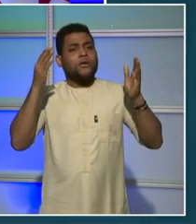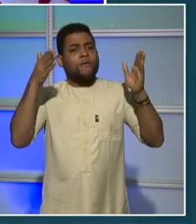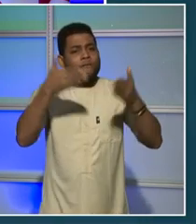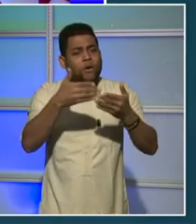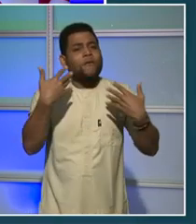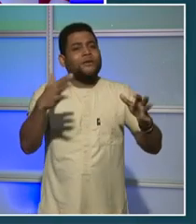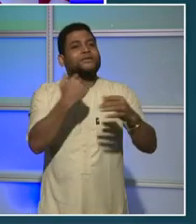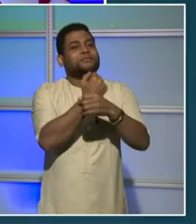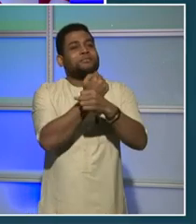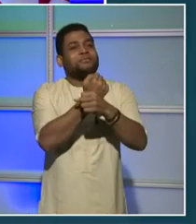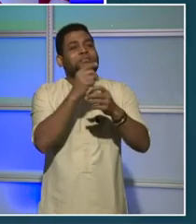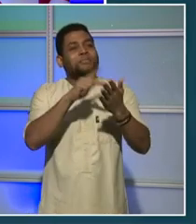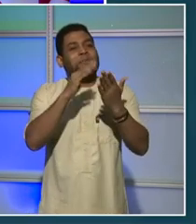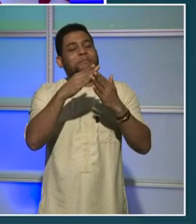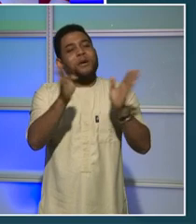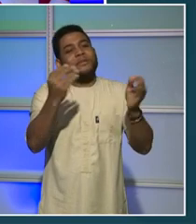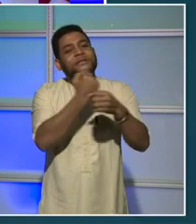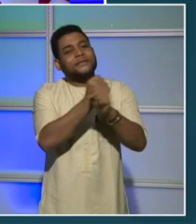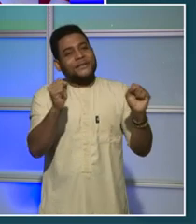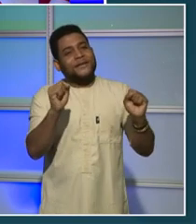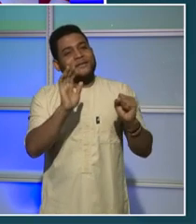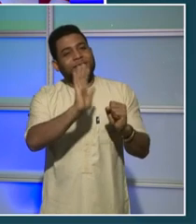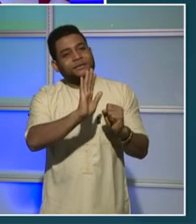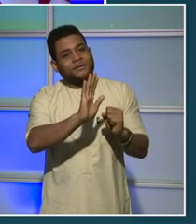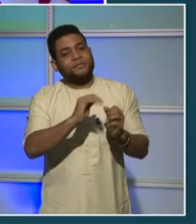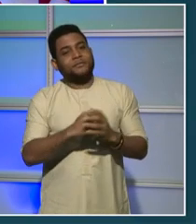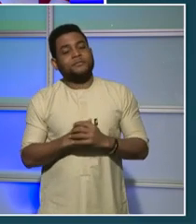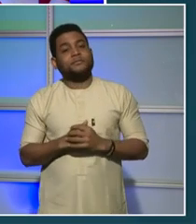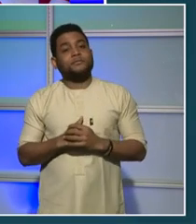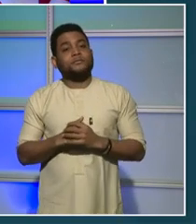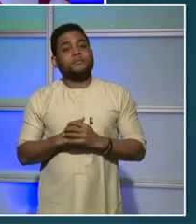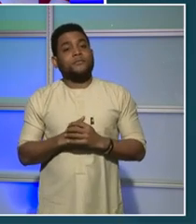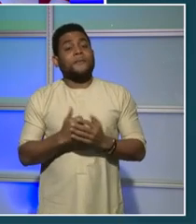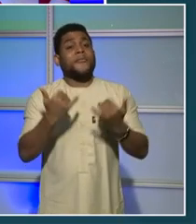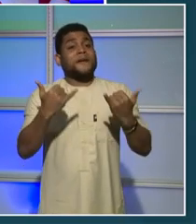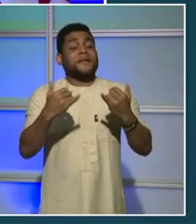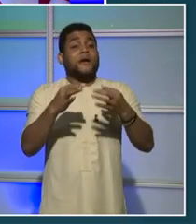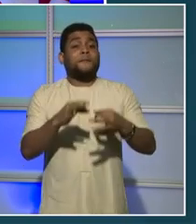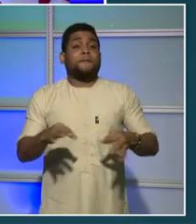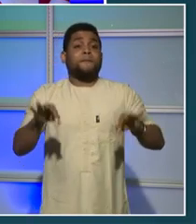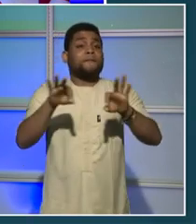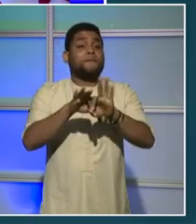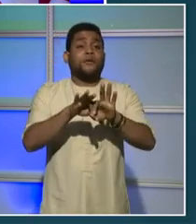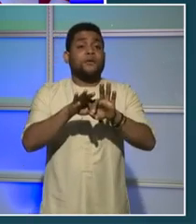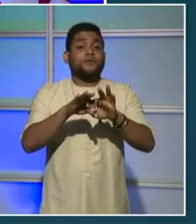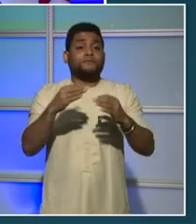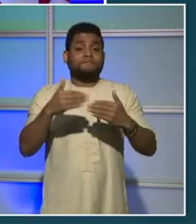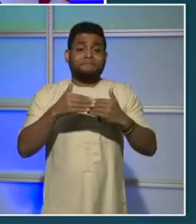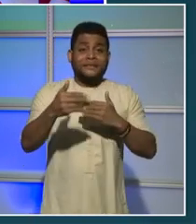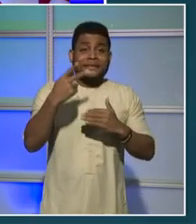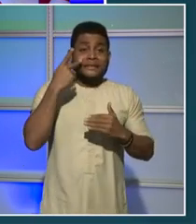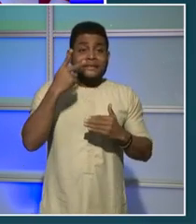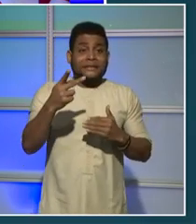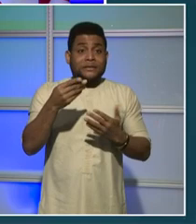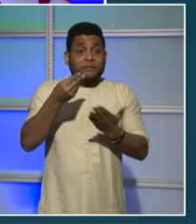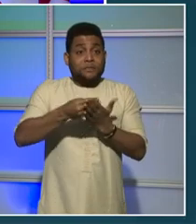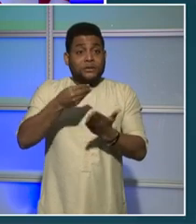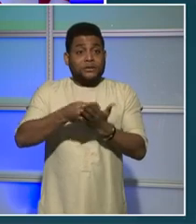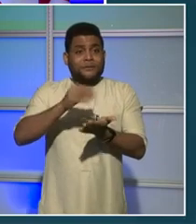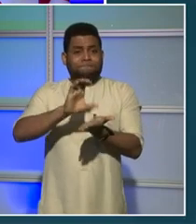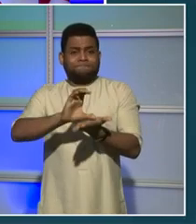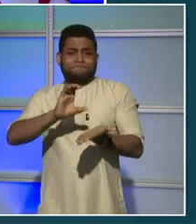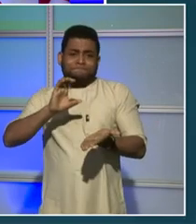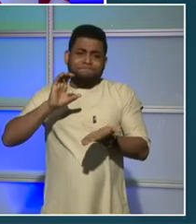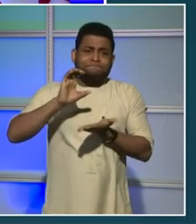a second term in office has been the ability to see big investments through that we made early on in my